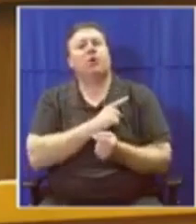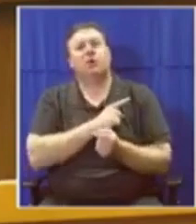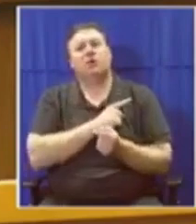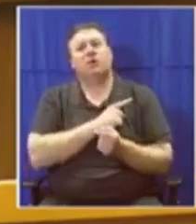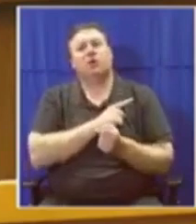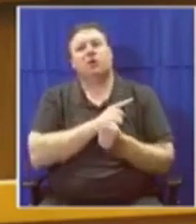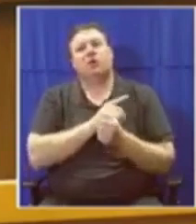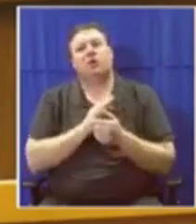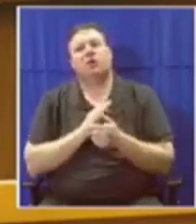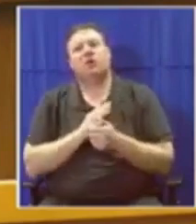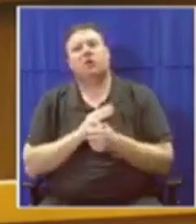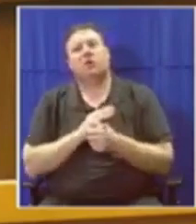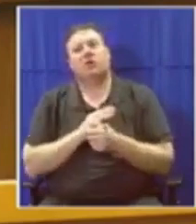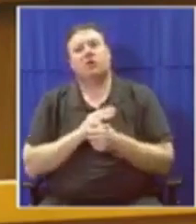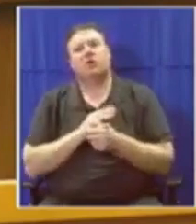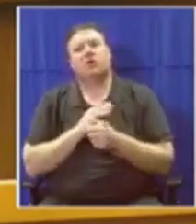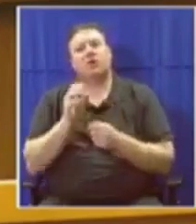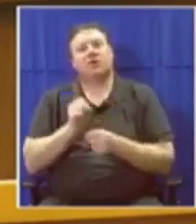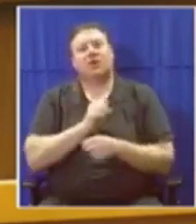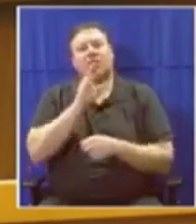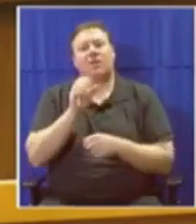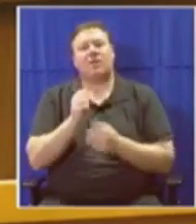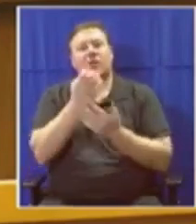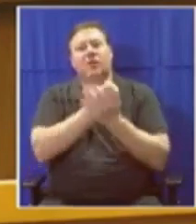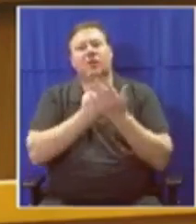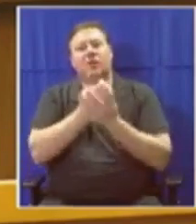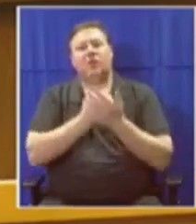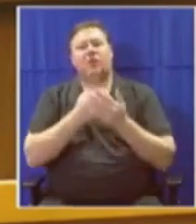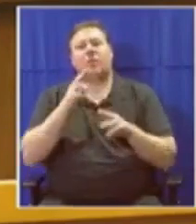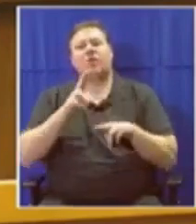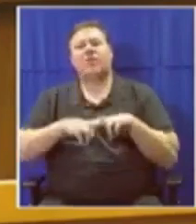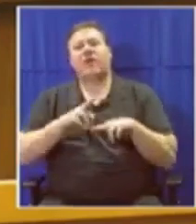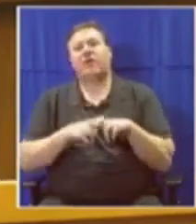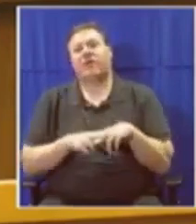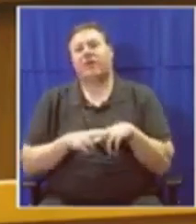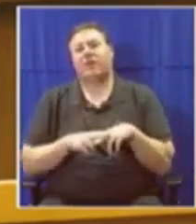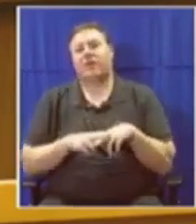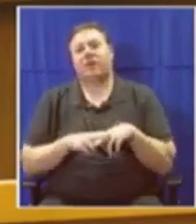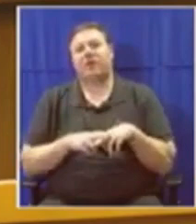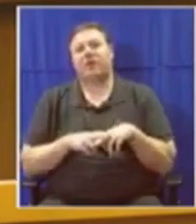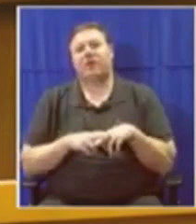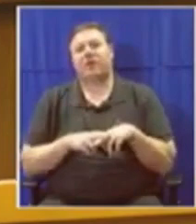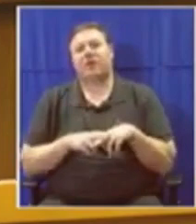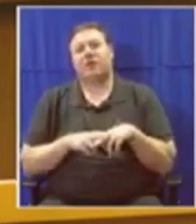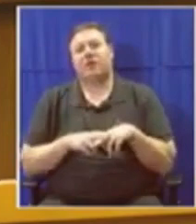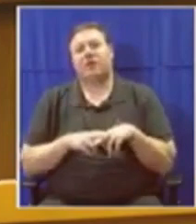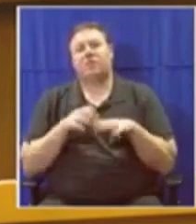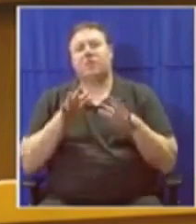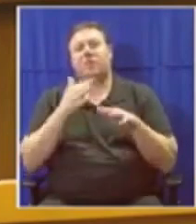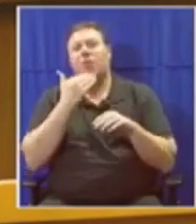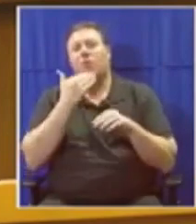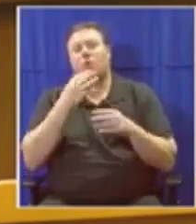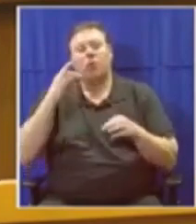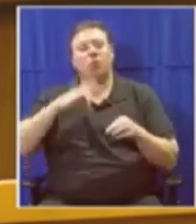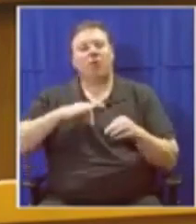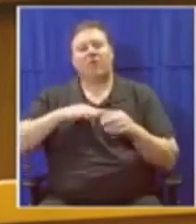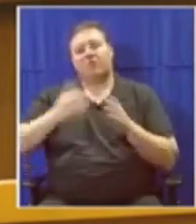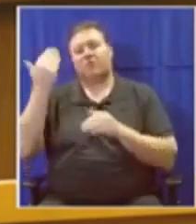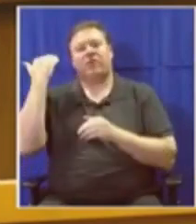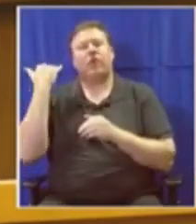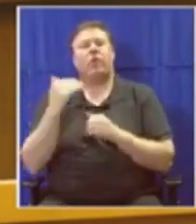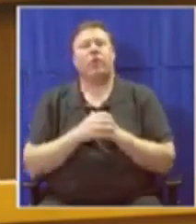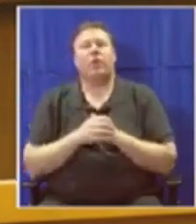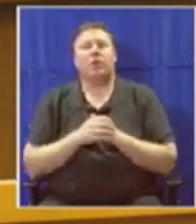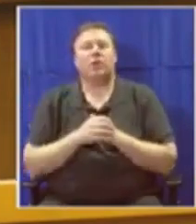very nature of South African economy favors those who have accumulated property in the past. Further,